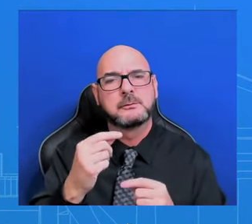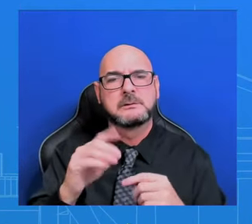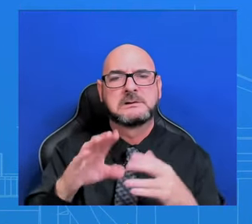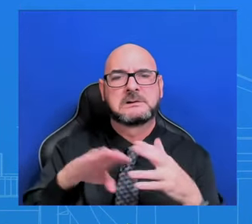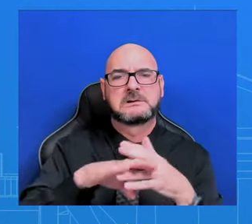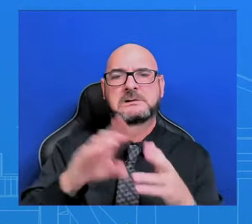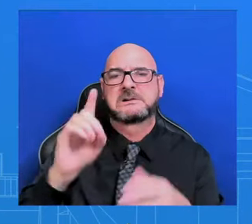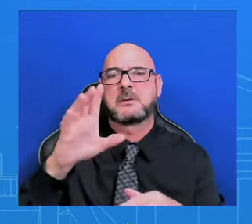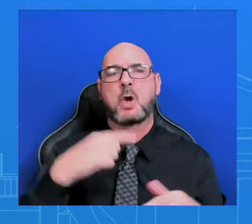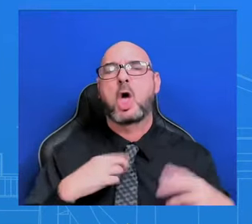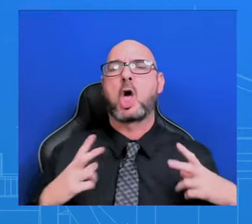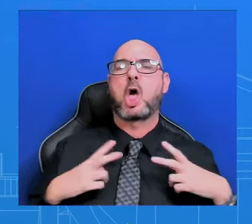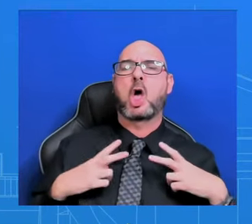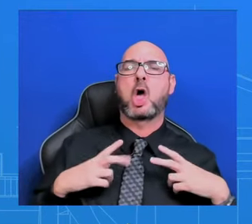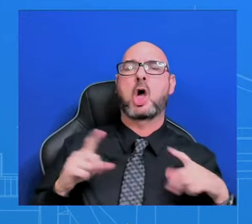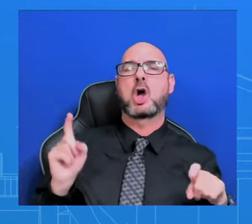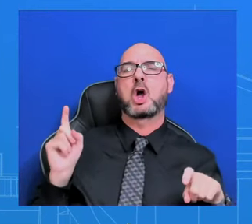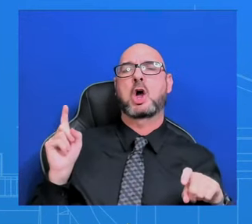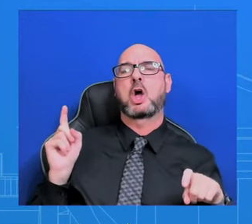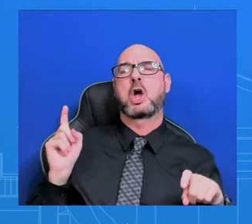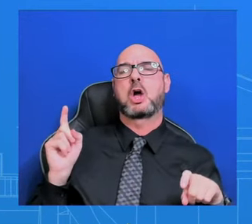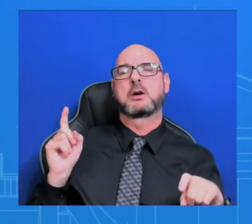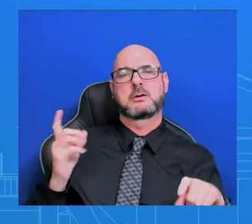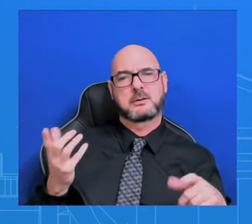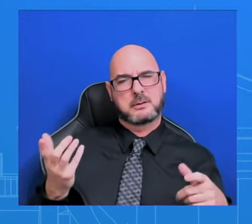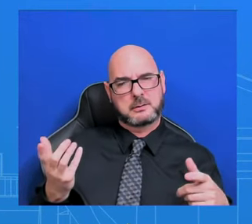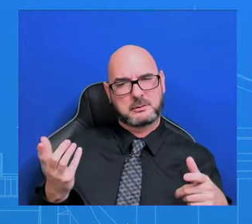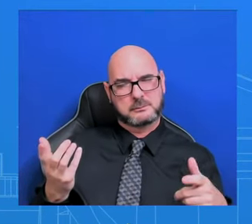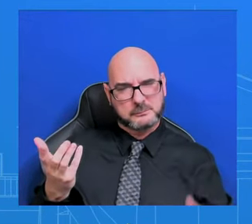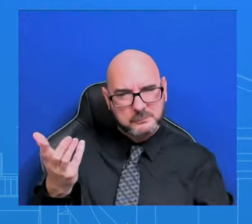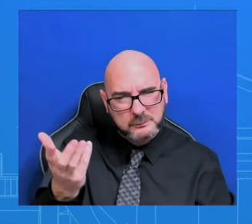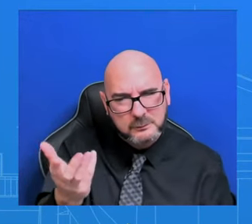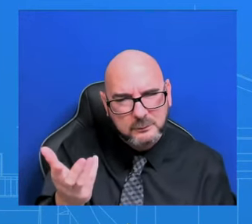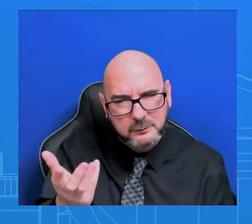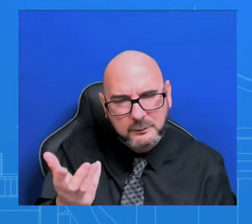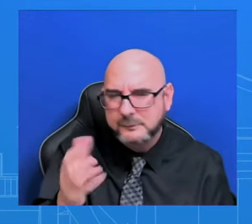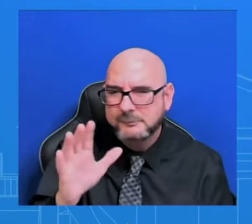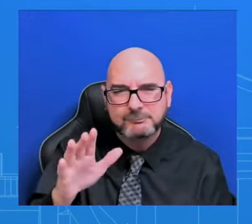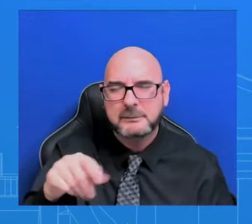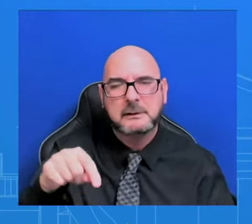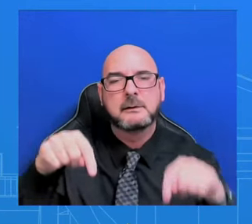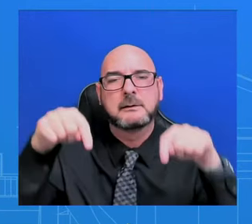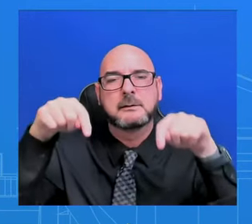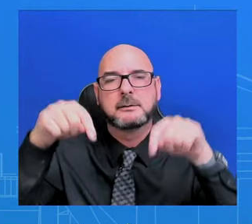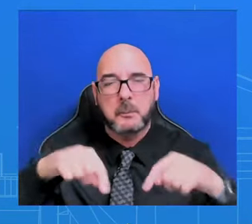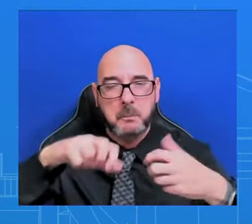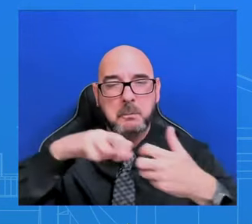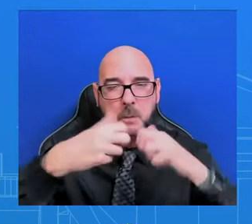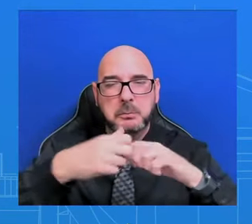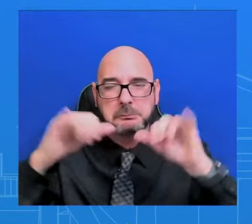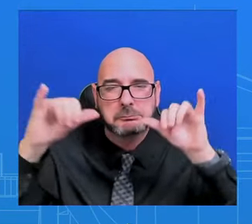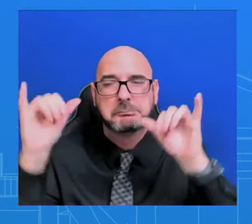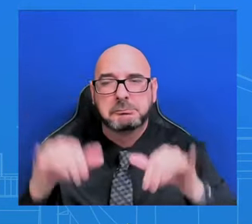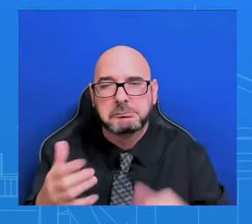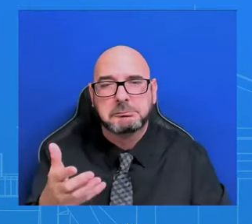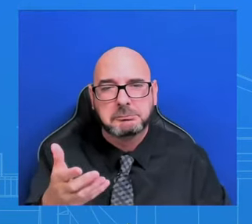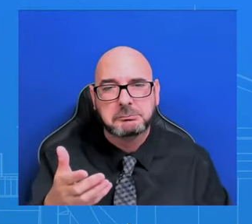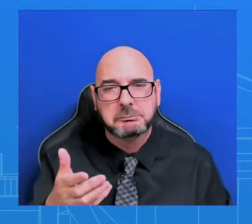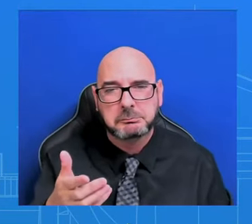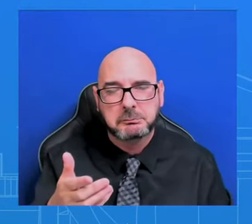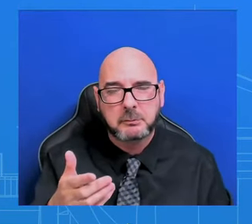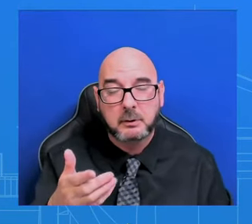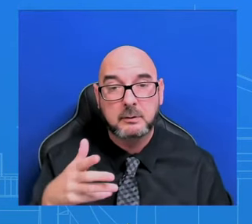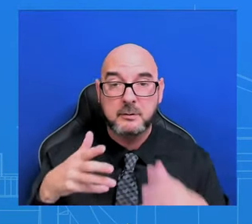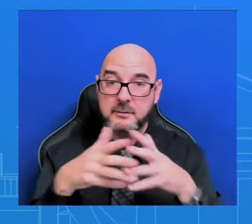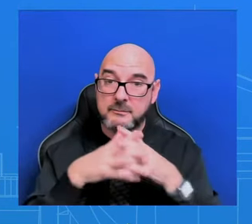in the Senate. So, you know, this is a real problem. This is an issue that Americans care about, and they want to see it